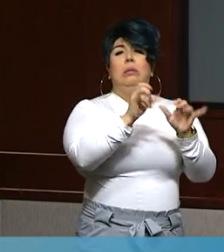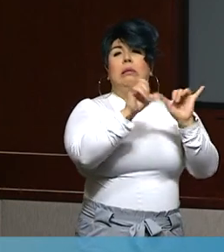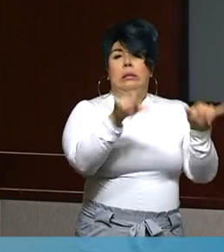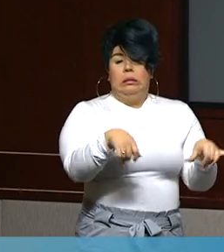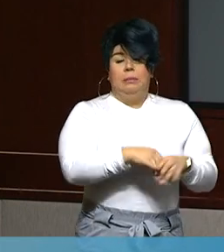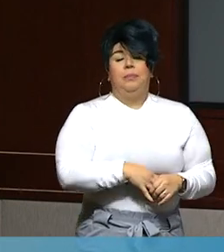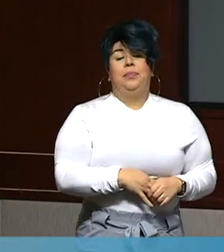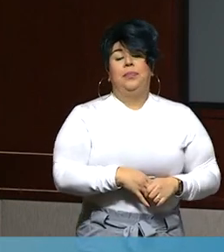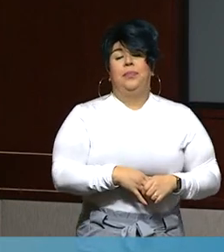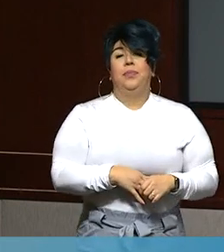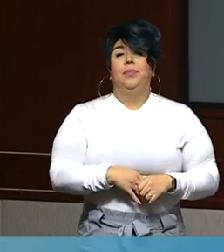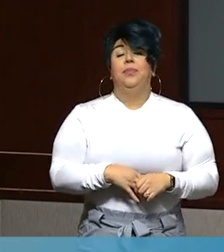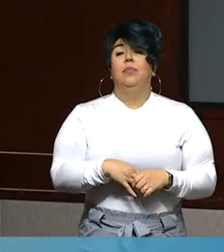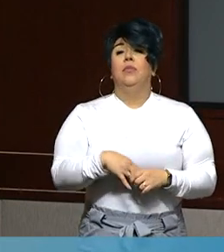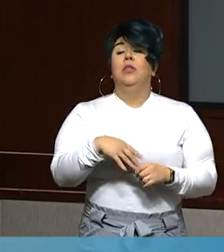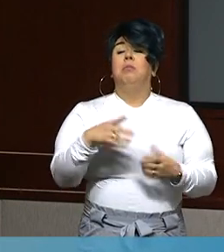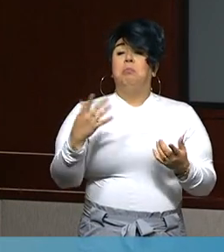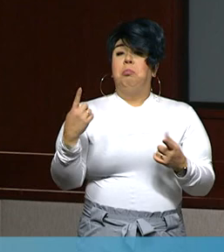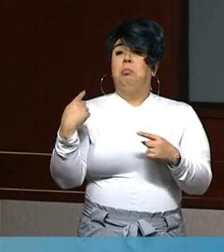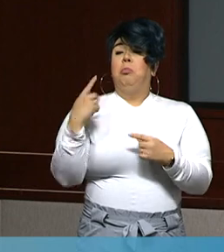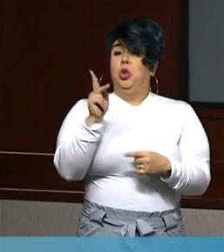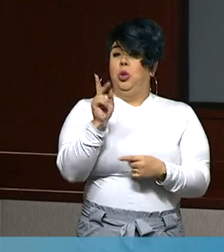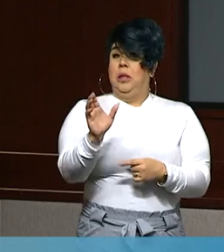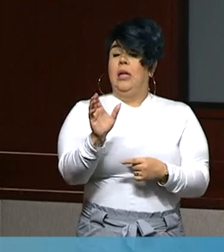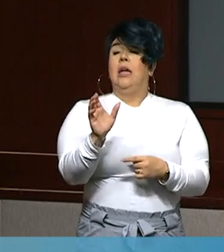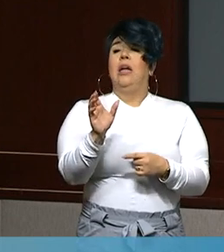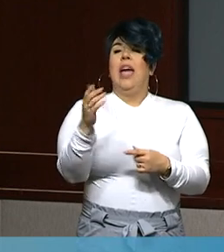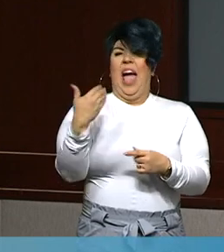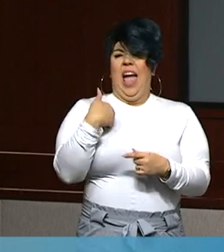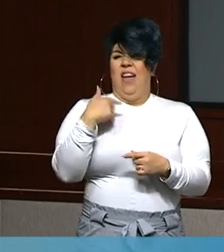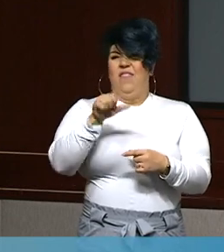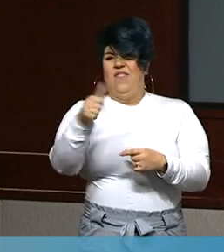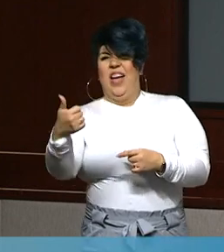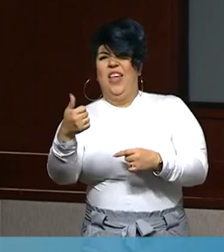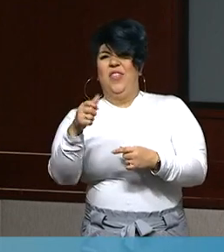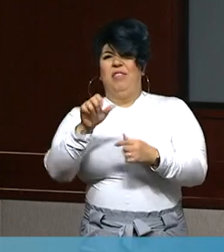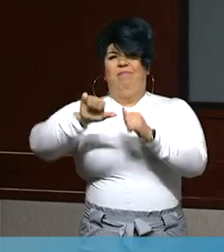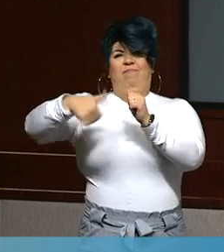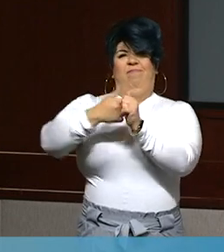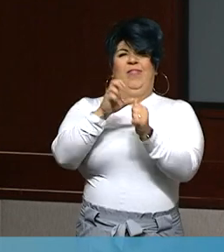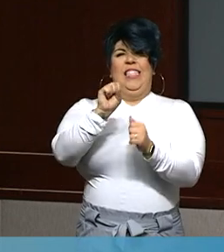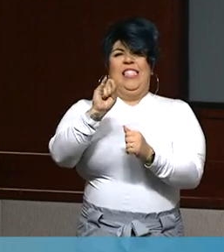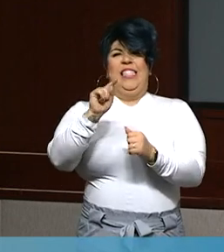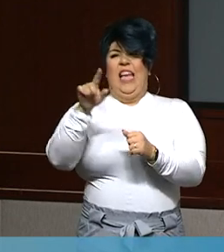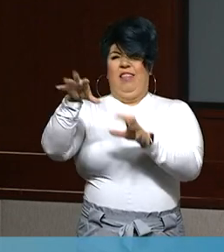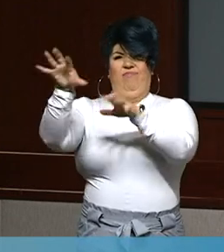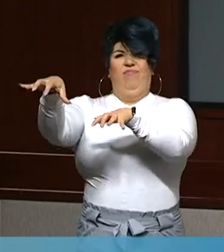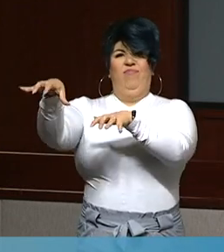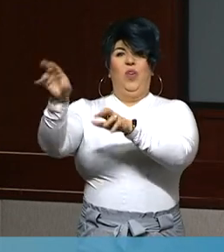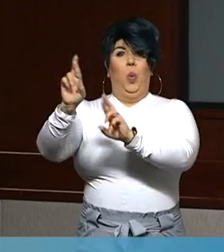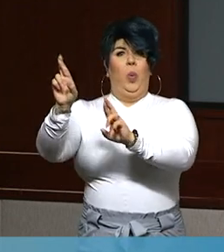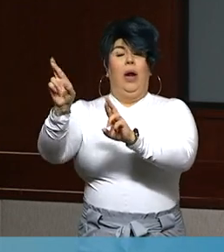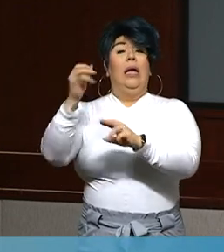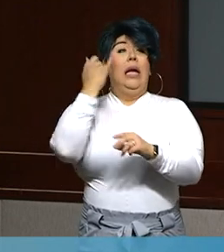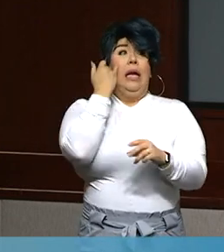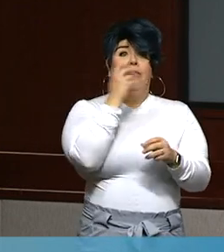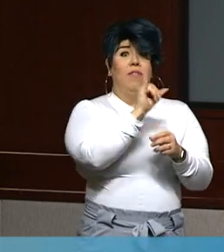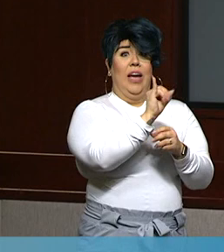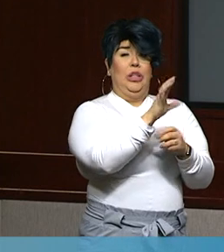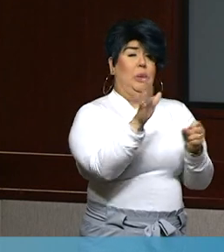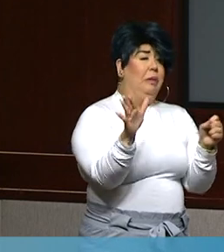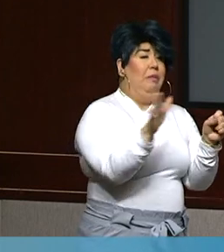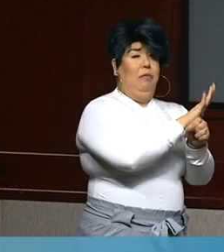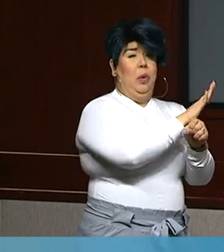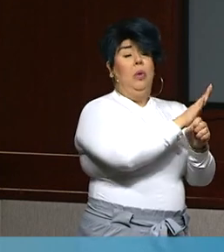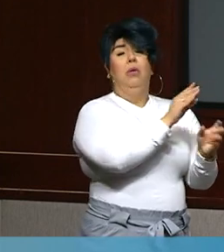Furthermore, the county has been maintaining the alternative care site known as the ACS, keeping it in warm status and ready to accept patients with a